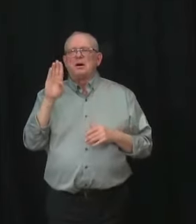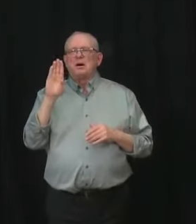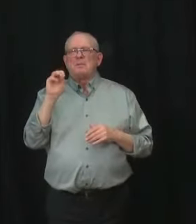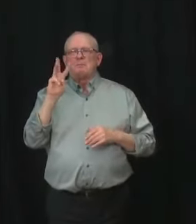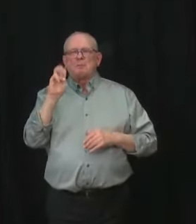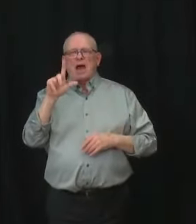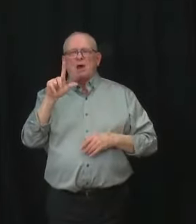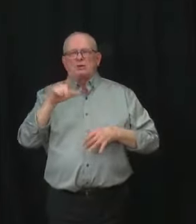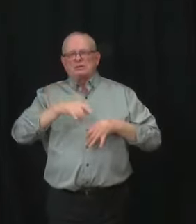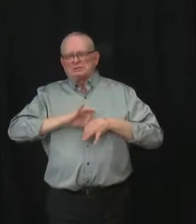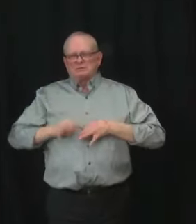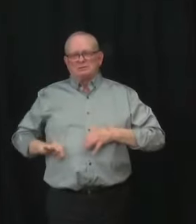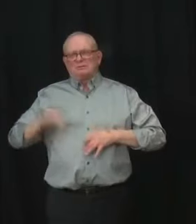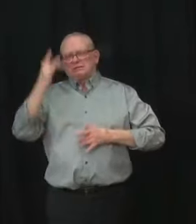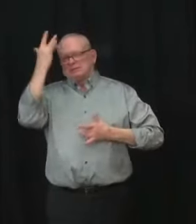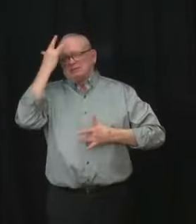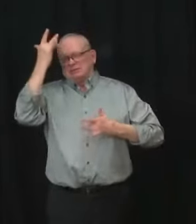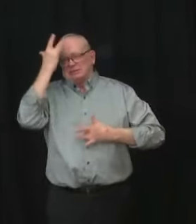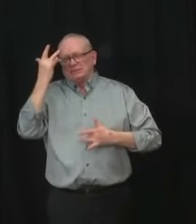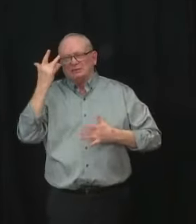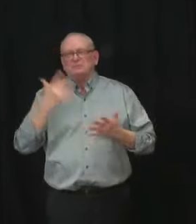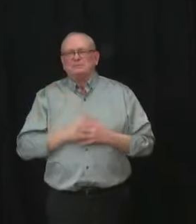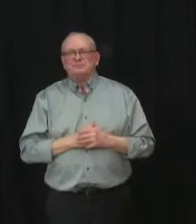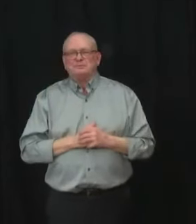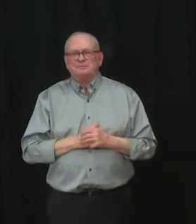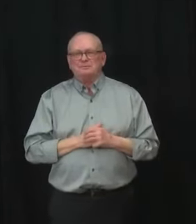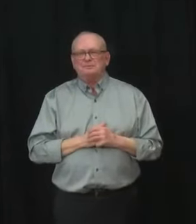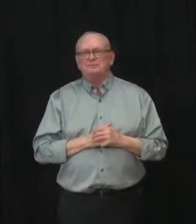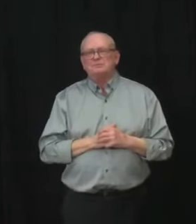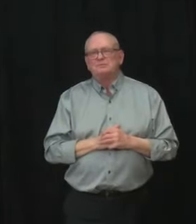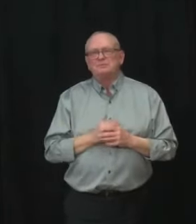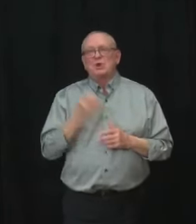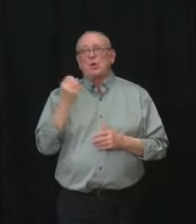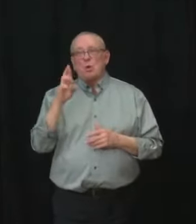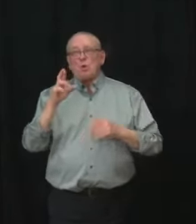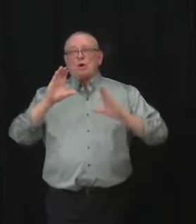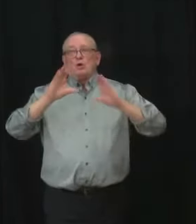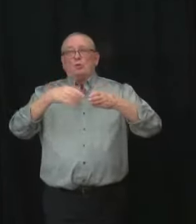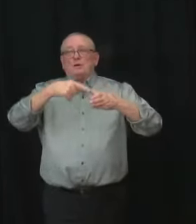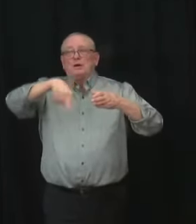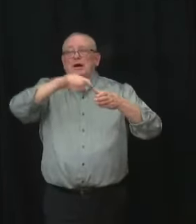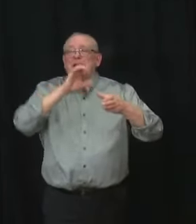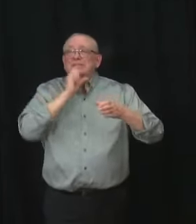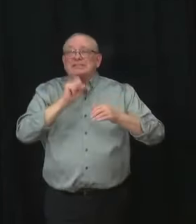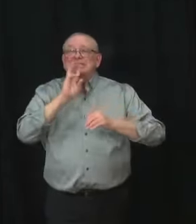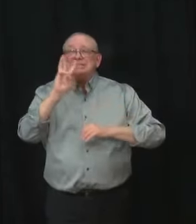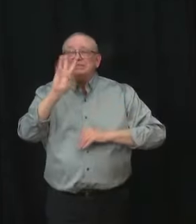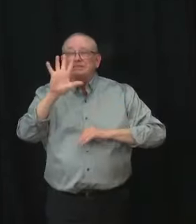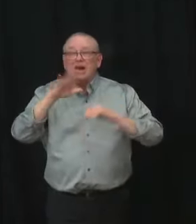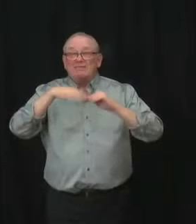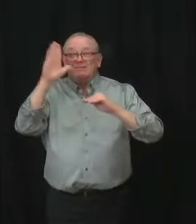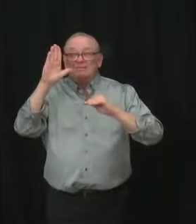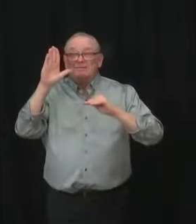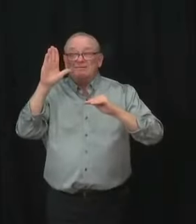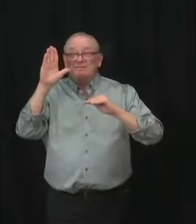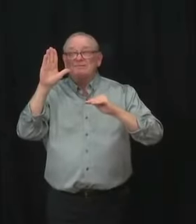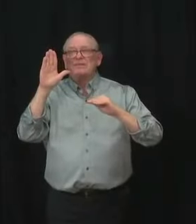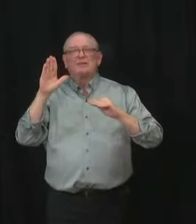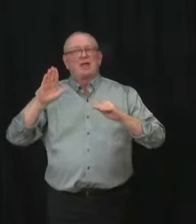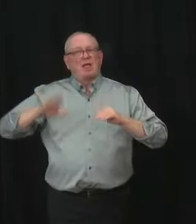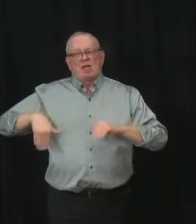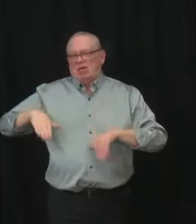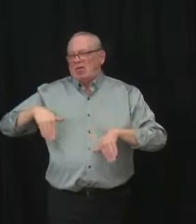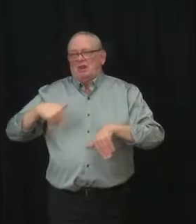for Albertans who are unvaccinated and over the age of 65, or age 18 or older with a pre-existing health